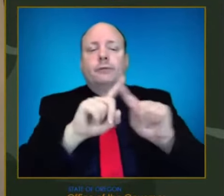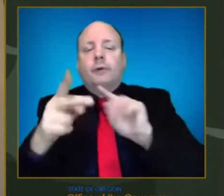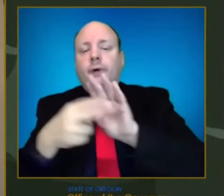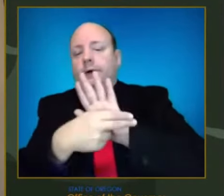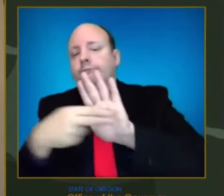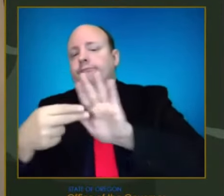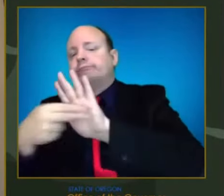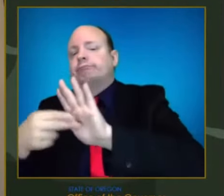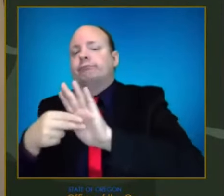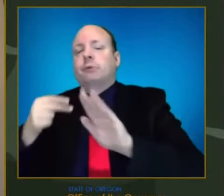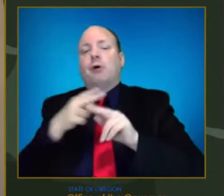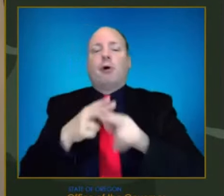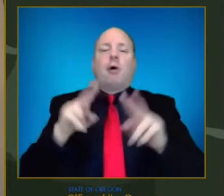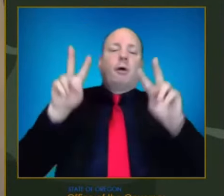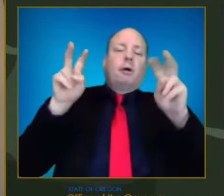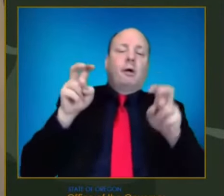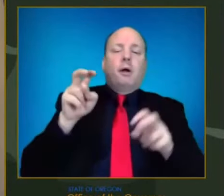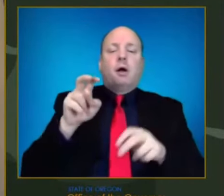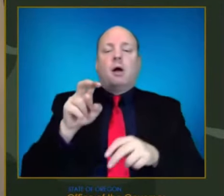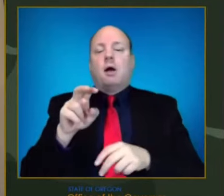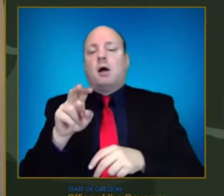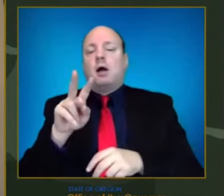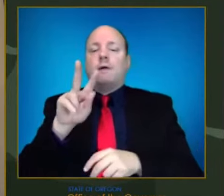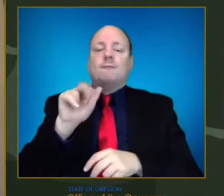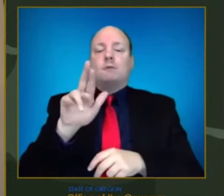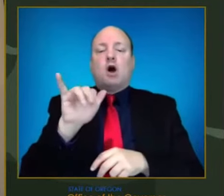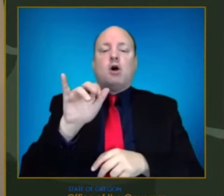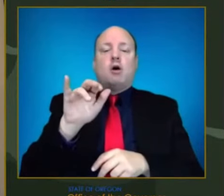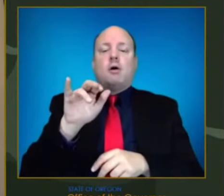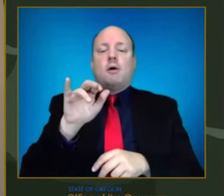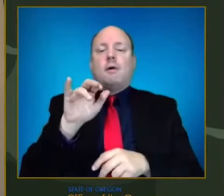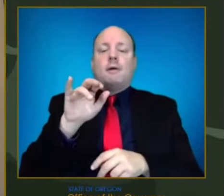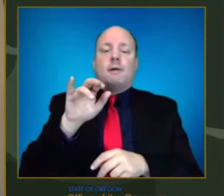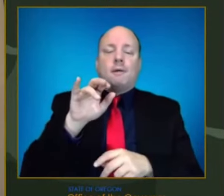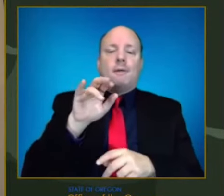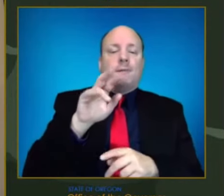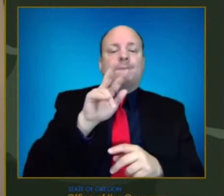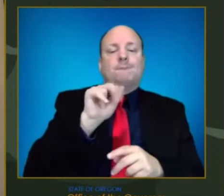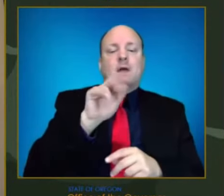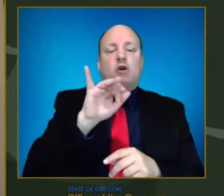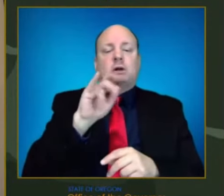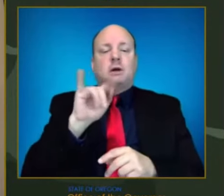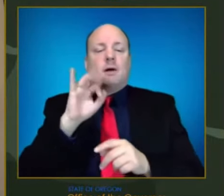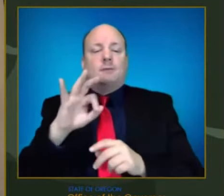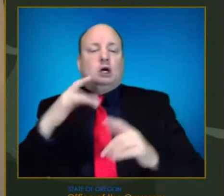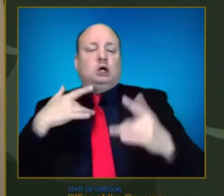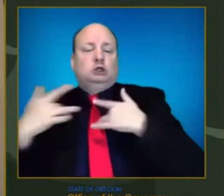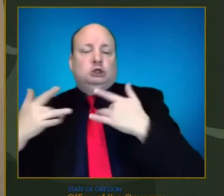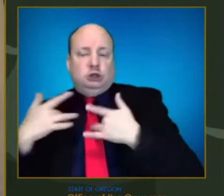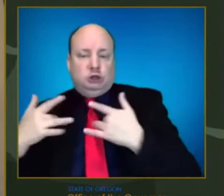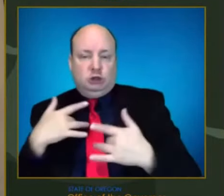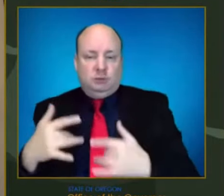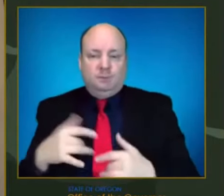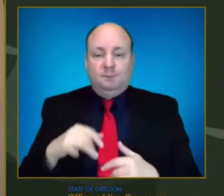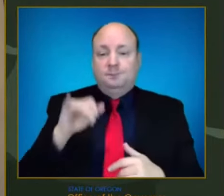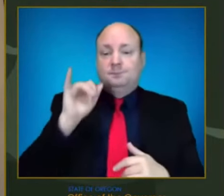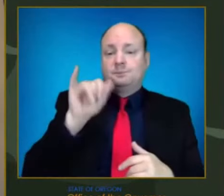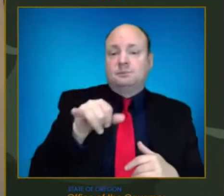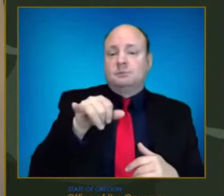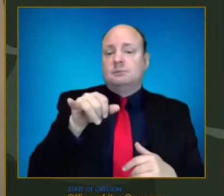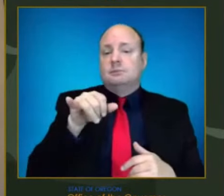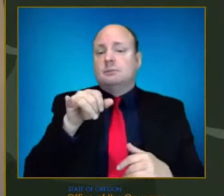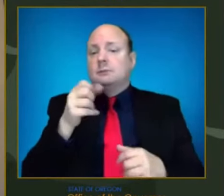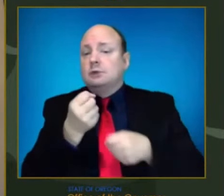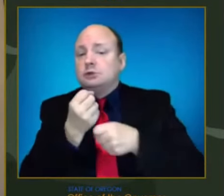know now is that it spreads extremely quickly. It may cause less severe disease. And our vaccines remain effective at preventing severe